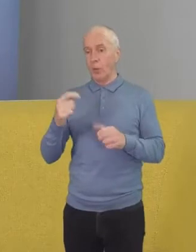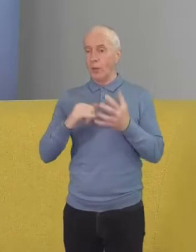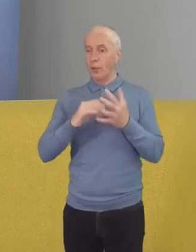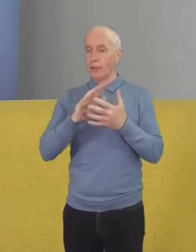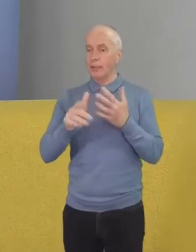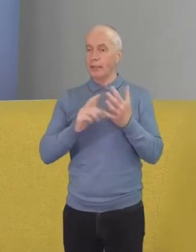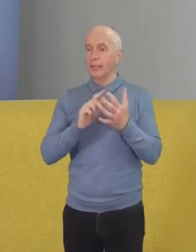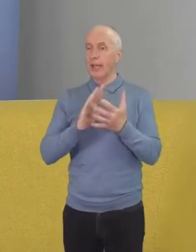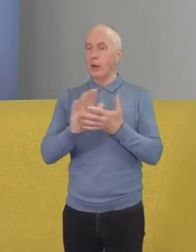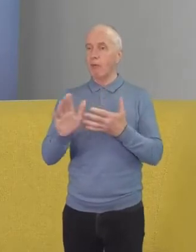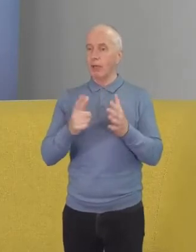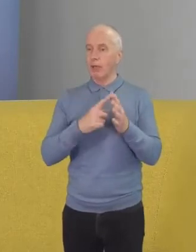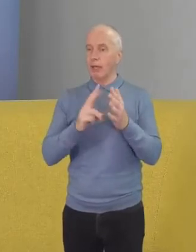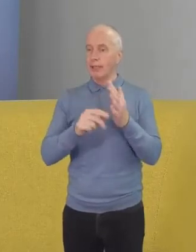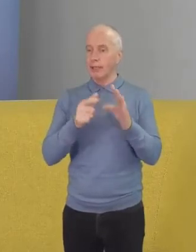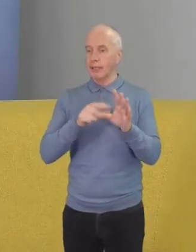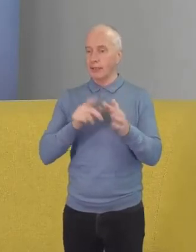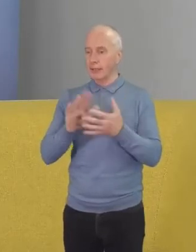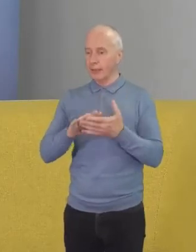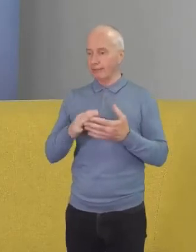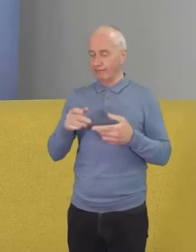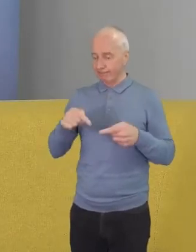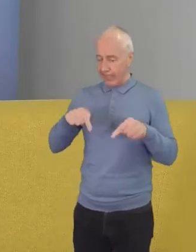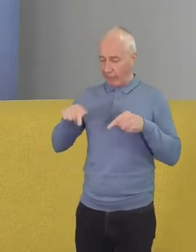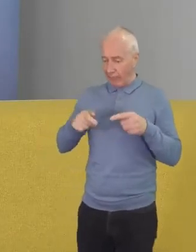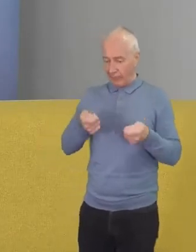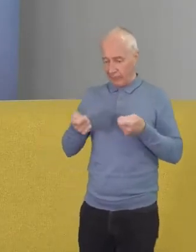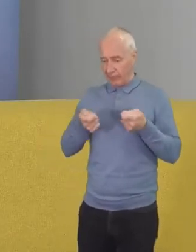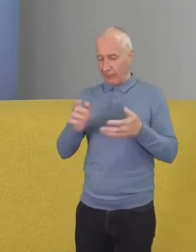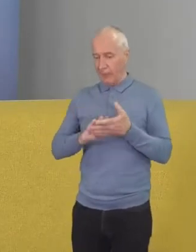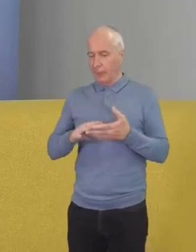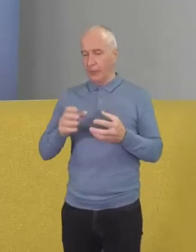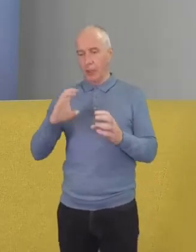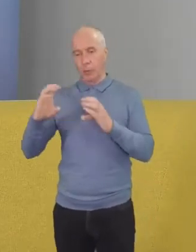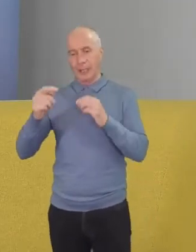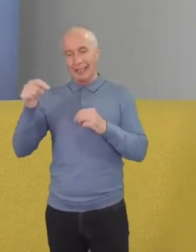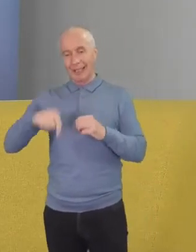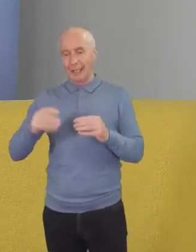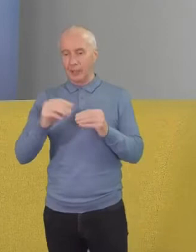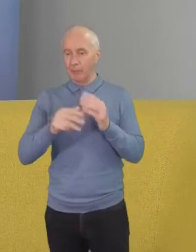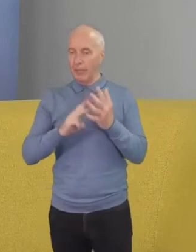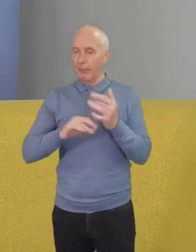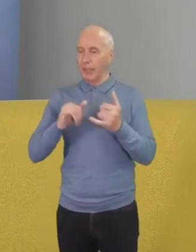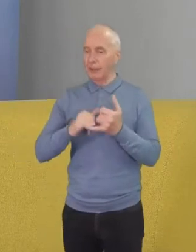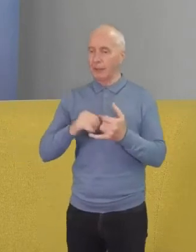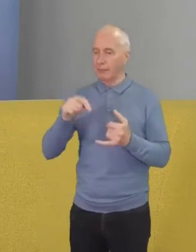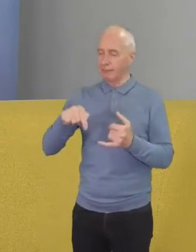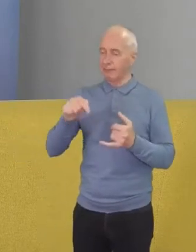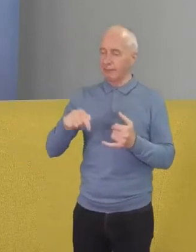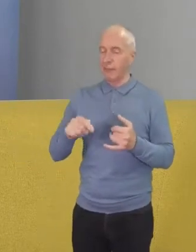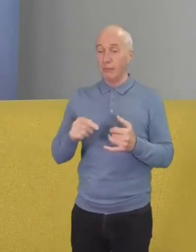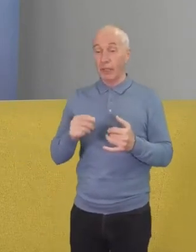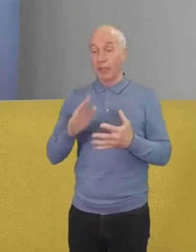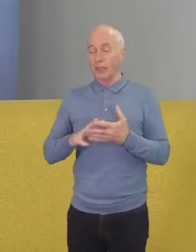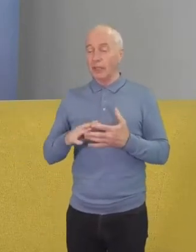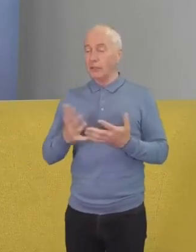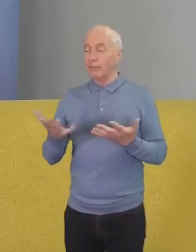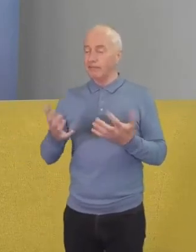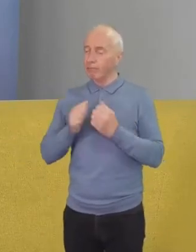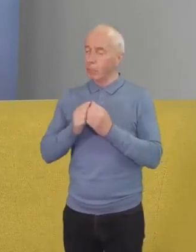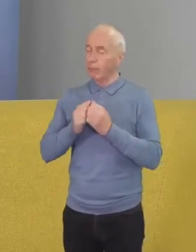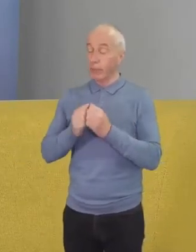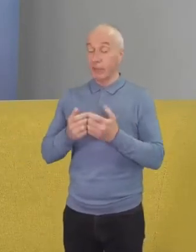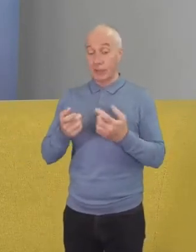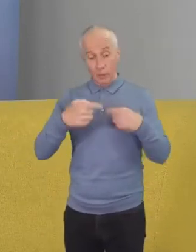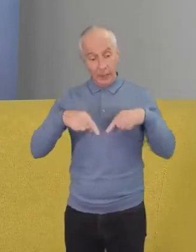anthony i'm the director of communications here at bms world mission and what a privilege it is that this evening we'll have the chance to ask our